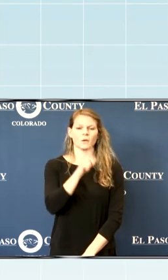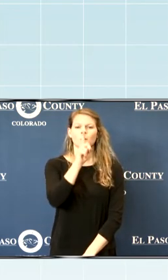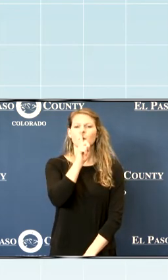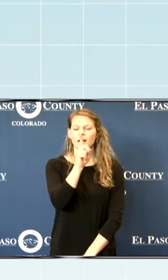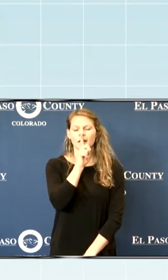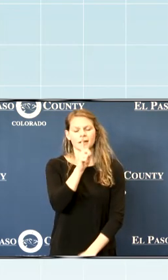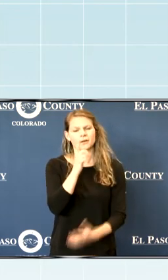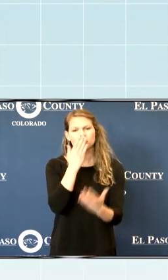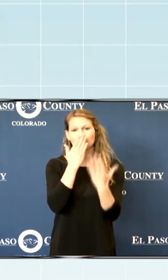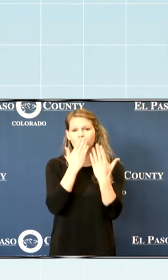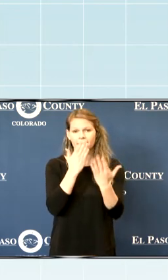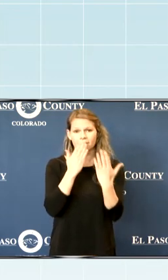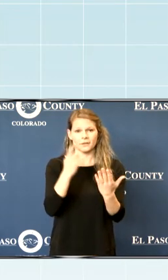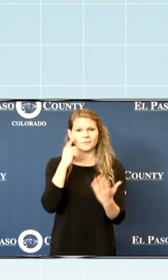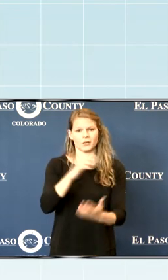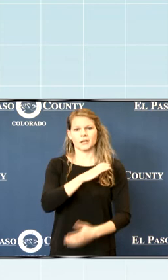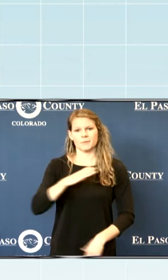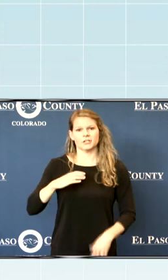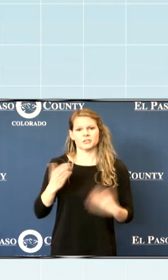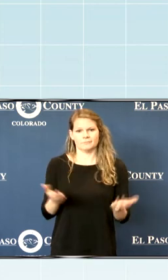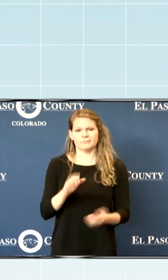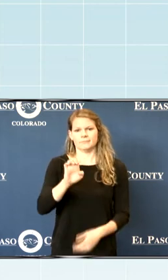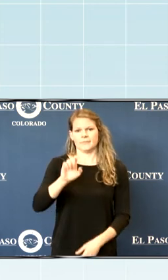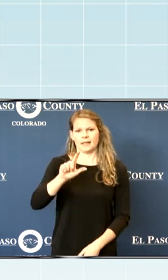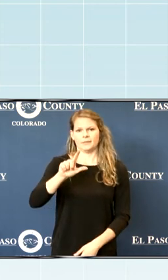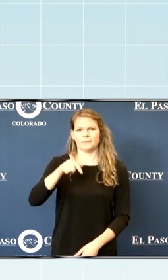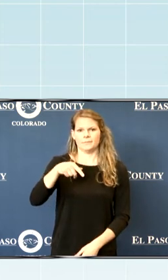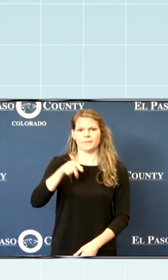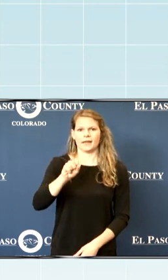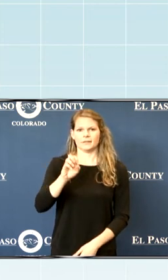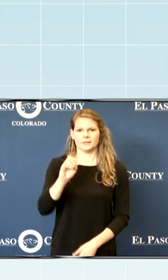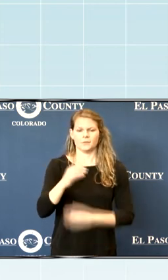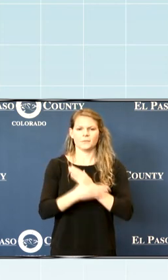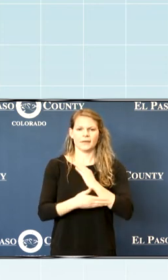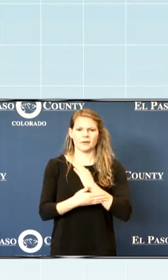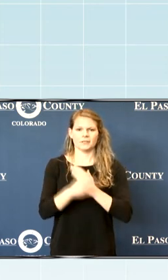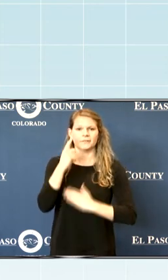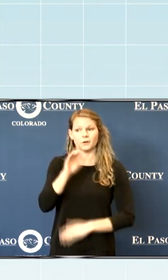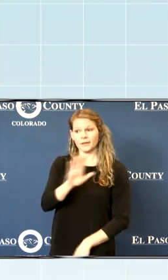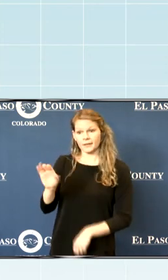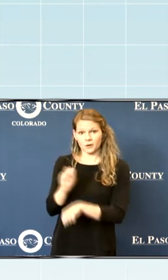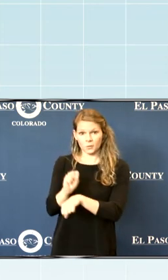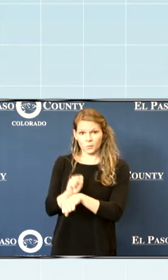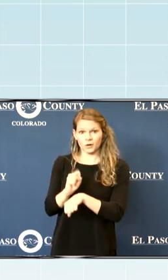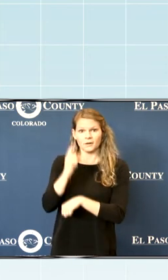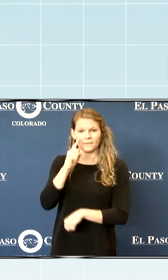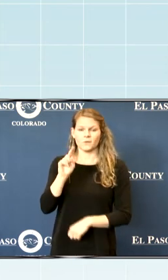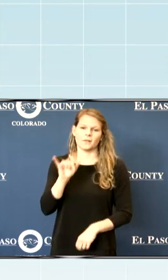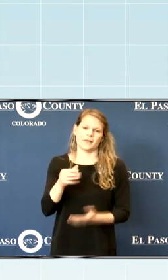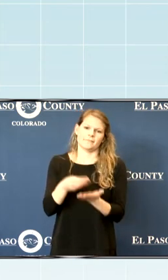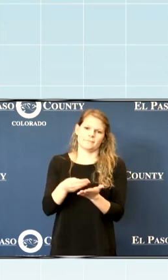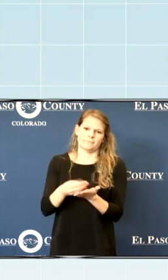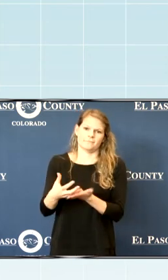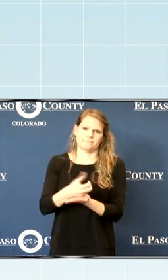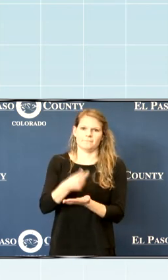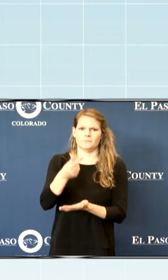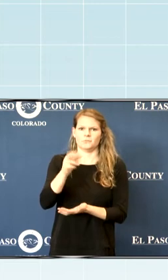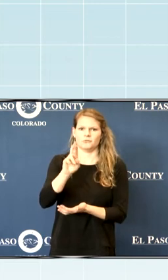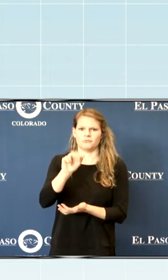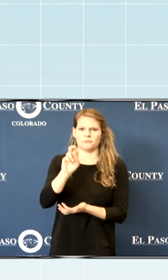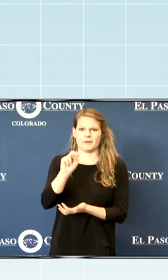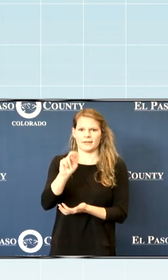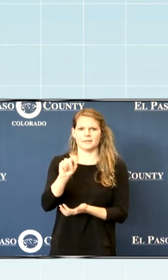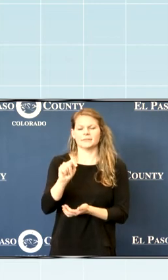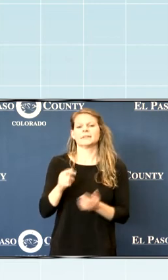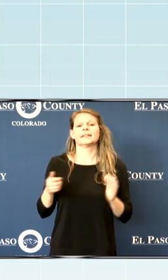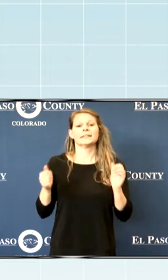grateful to the commissioners of El Paso County for the work they do and for this grant. Together, we